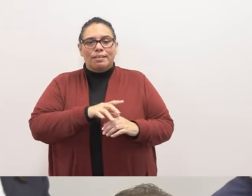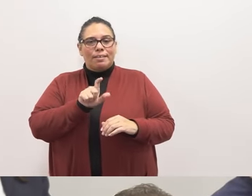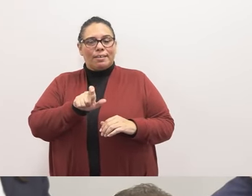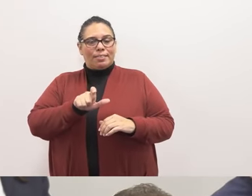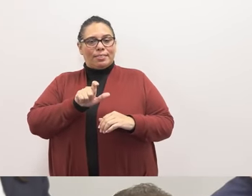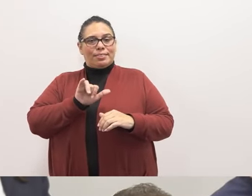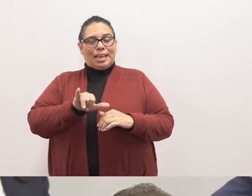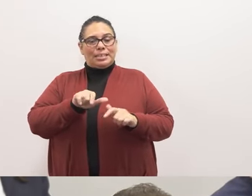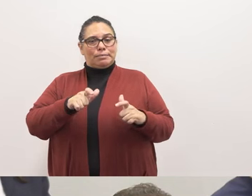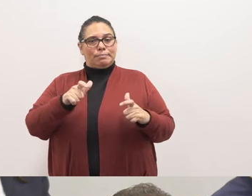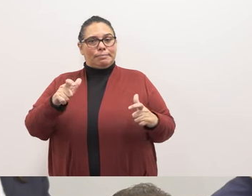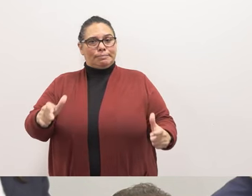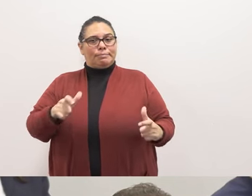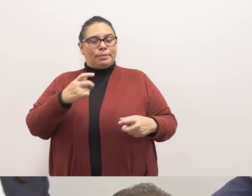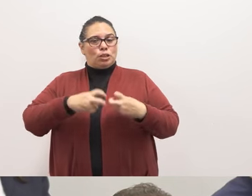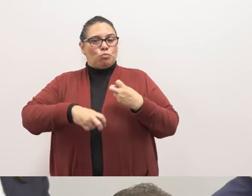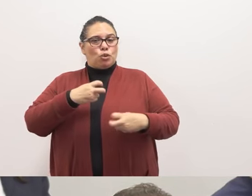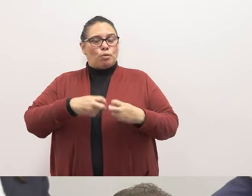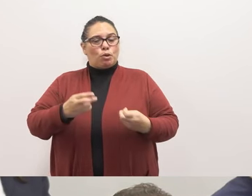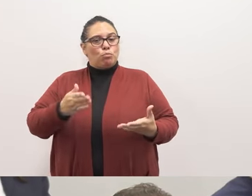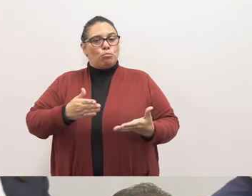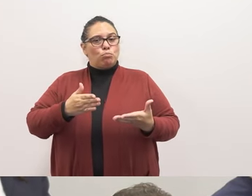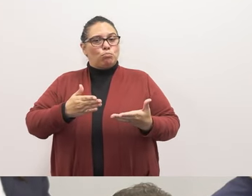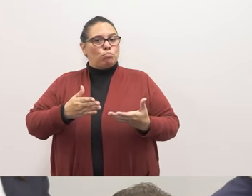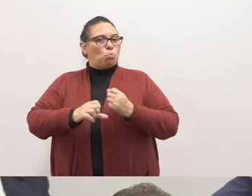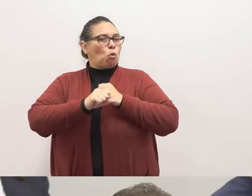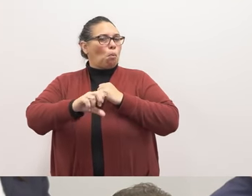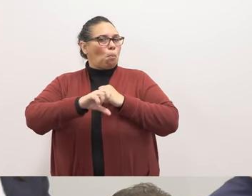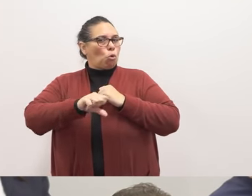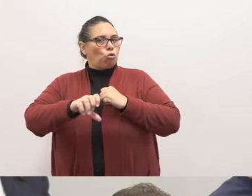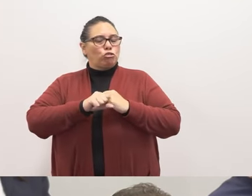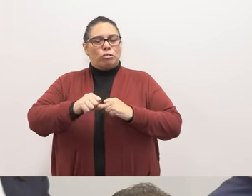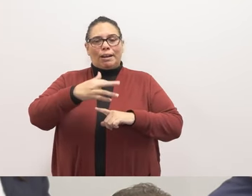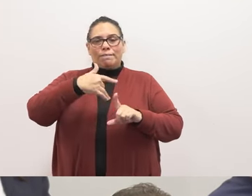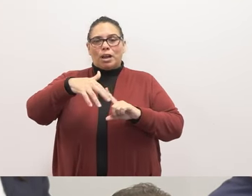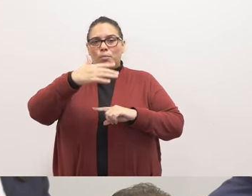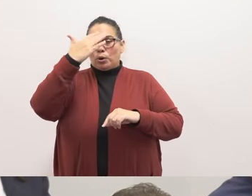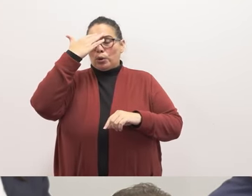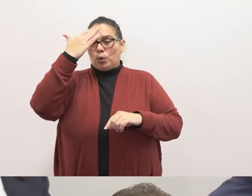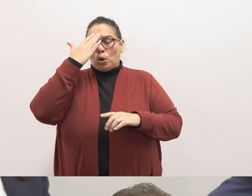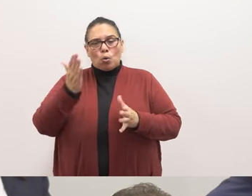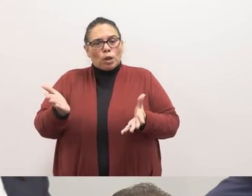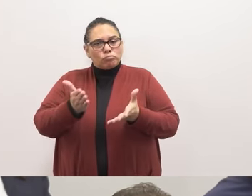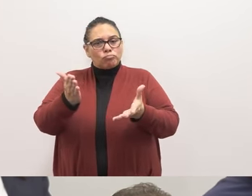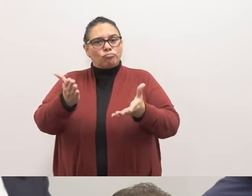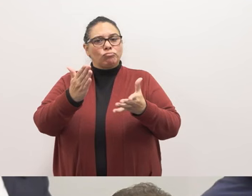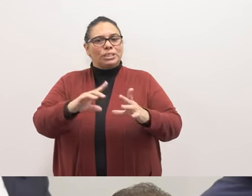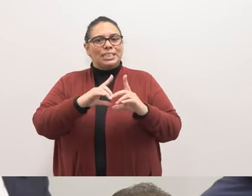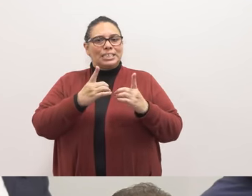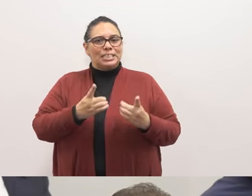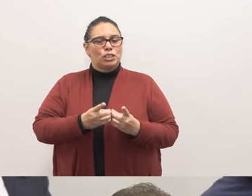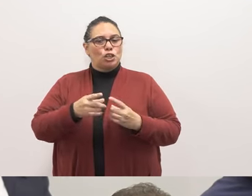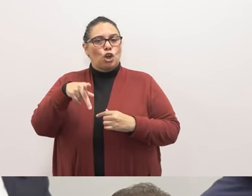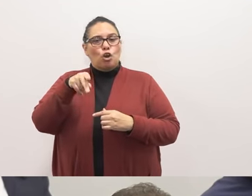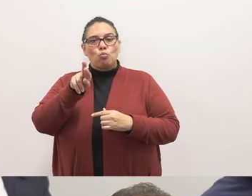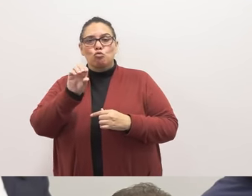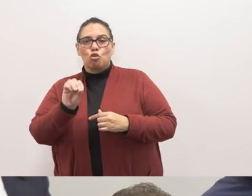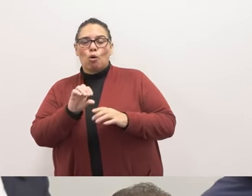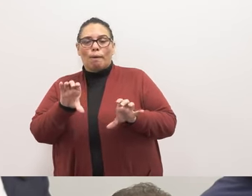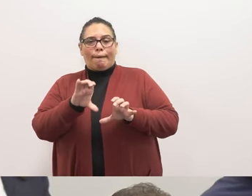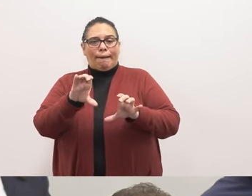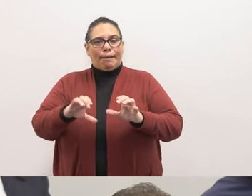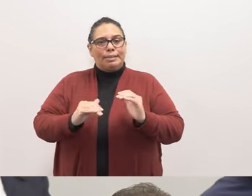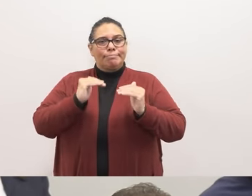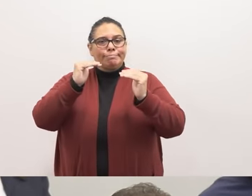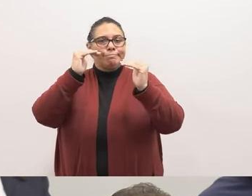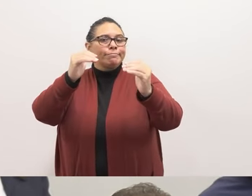major hindrance in the promotion of environmental awareness for students on these campuses. We urge the district to take proactive steps to enhance environmental education for the